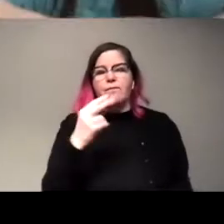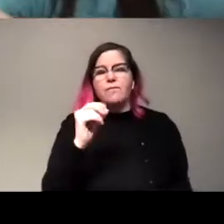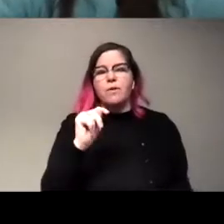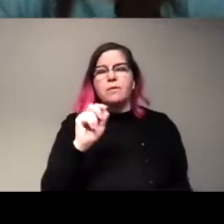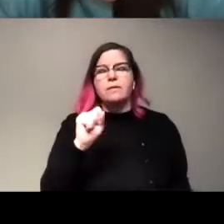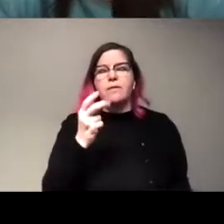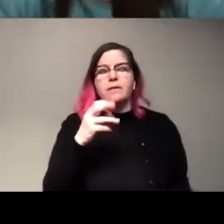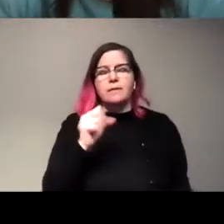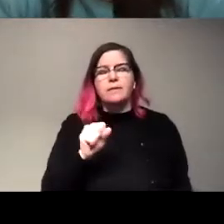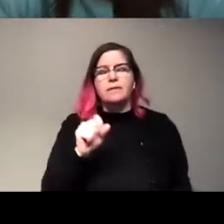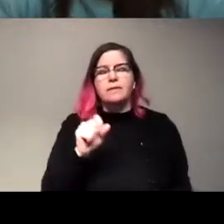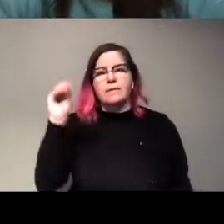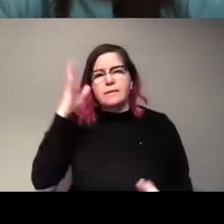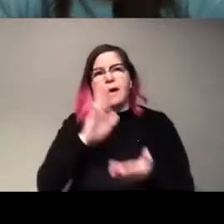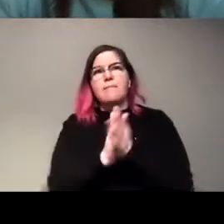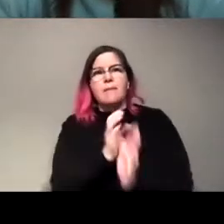I'm working on. So I work